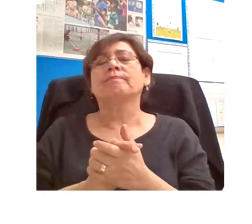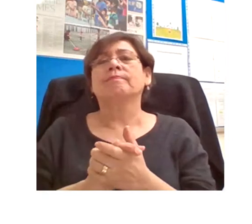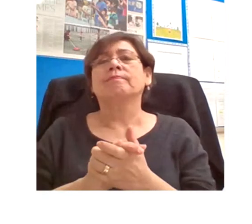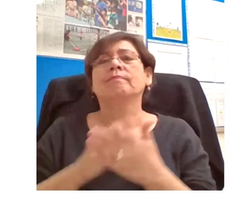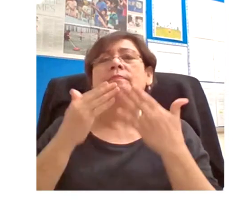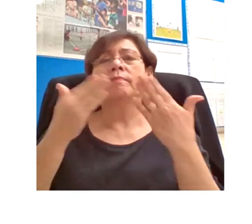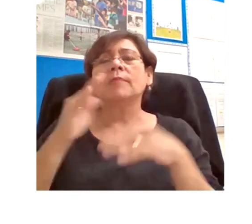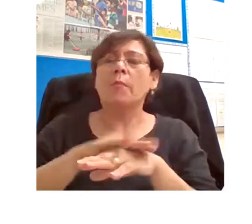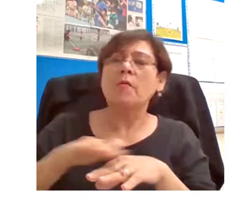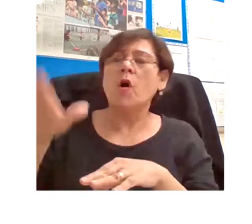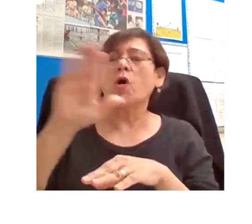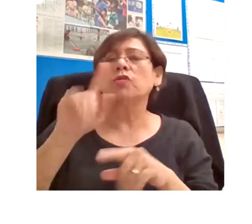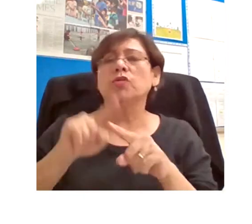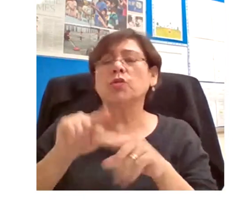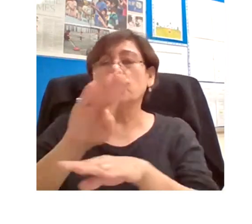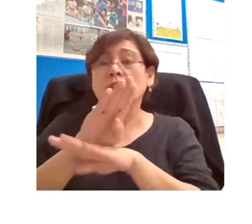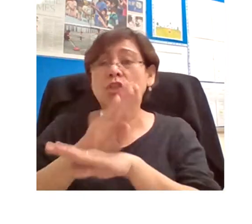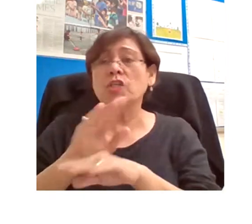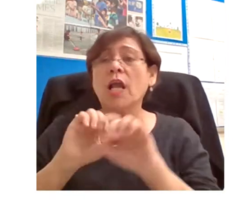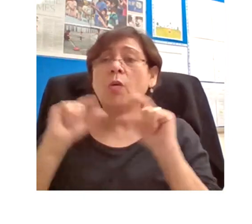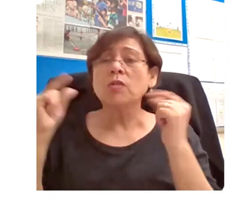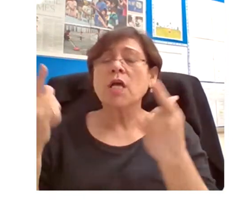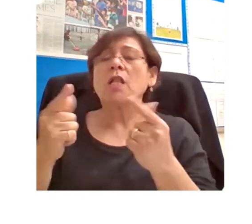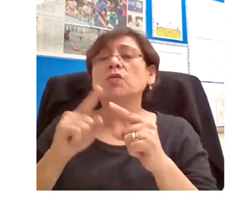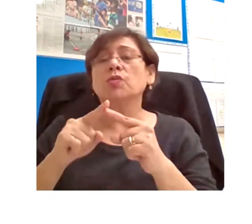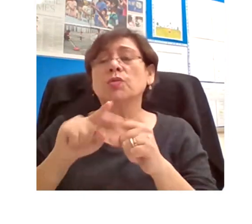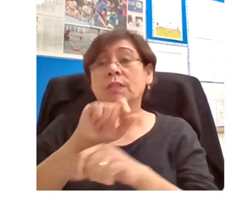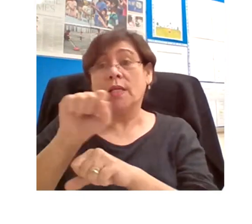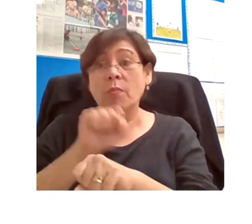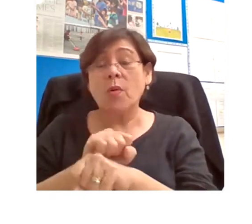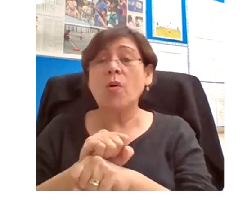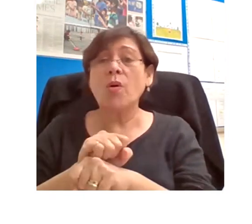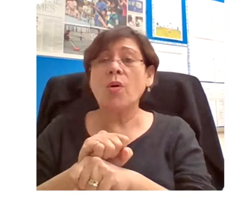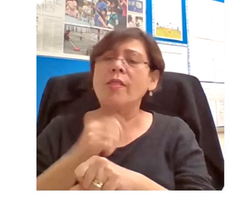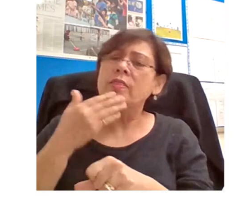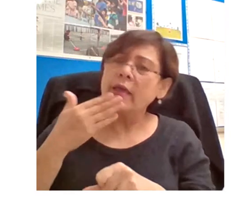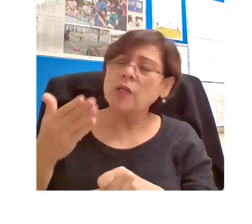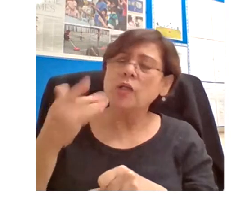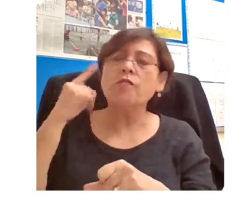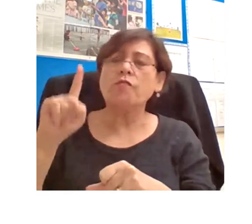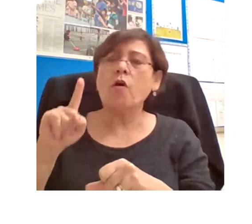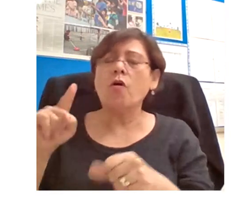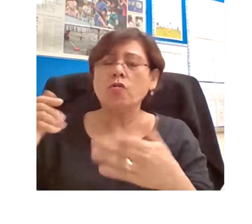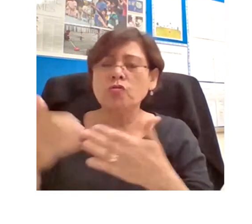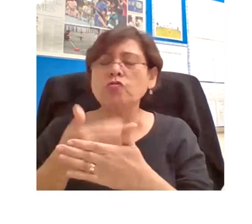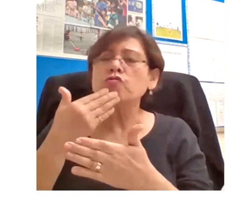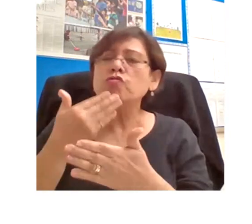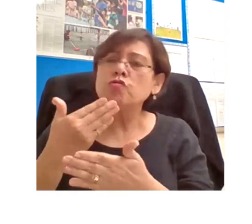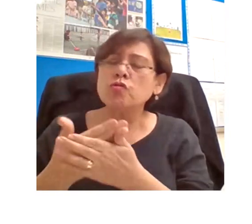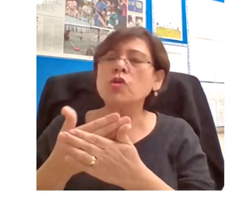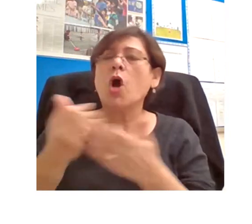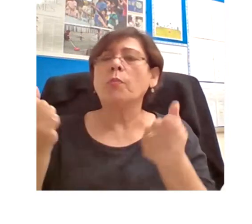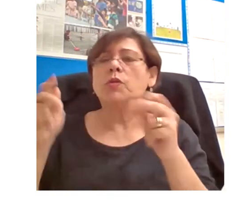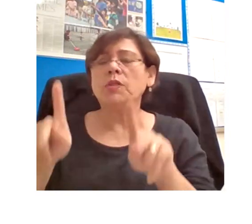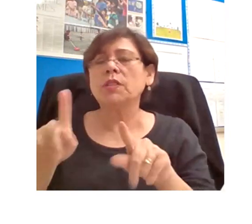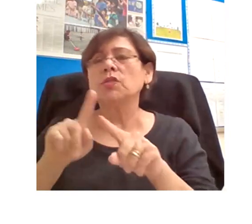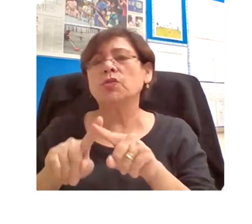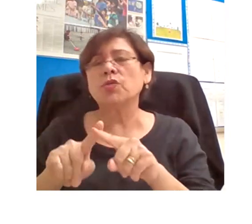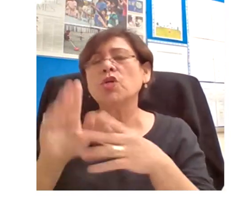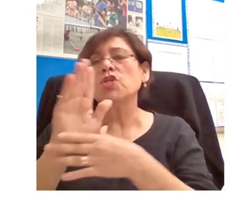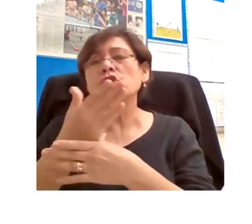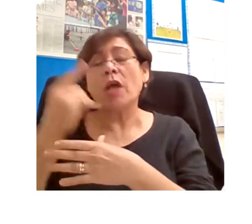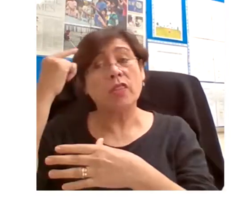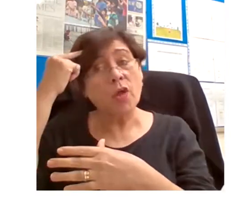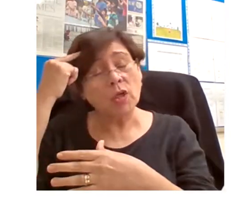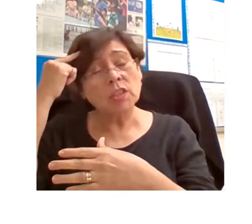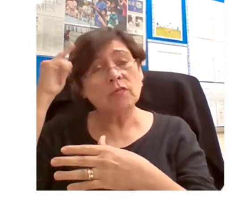British Council in Singapore for the opportunity to share some fresh thoughts with an audience on the other side of the world and potentially globally